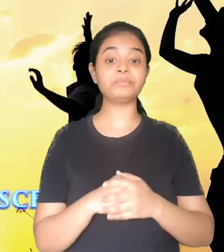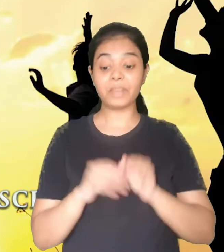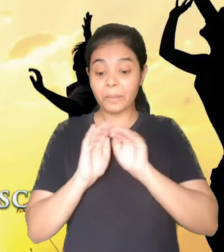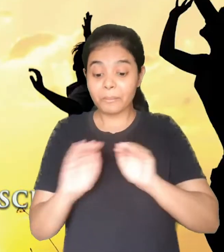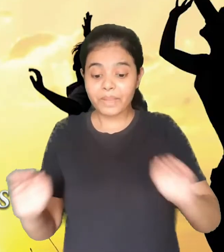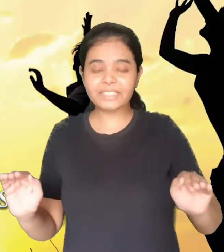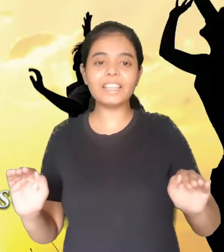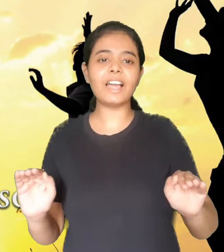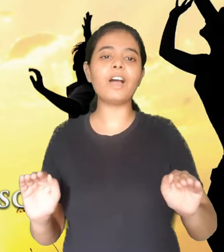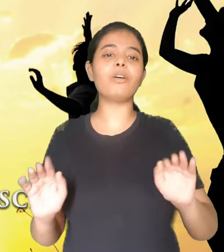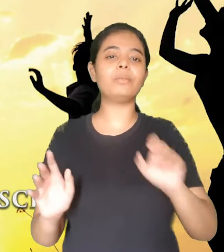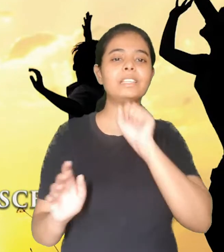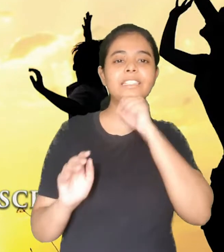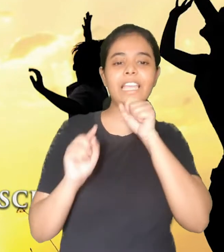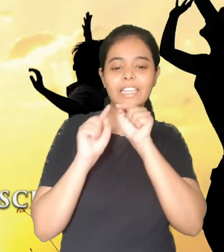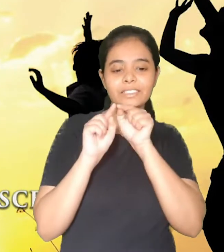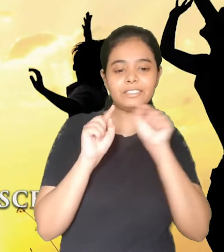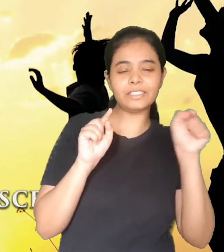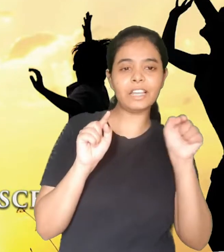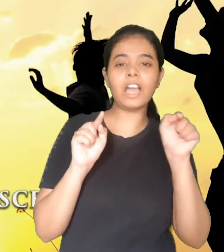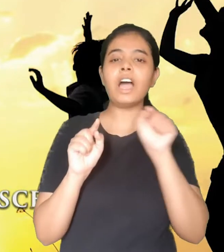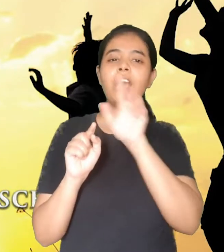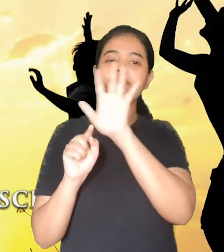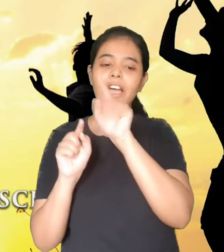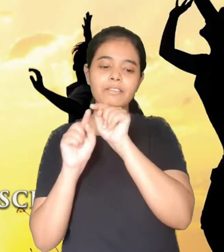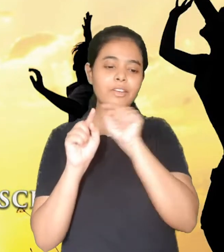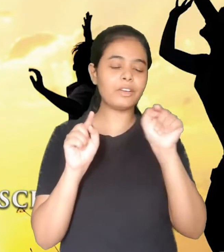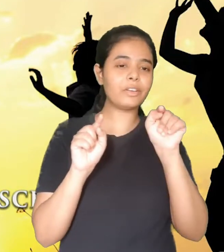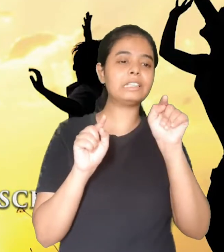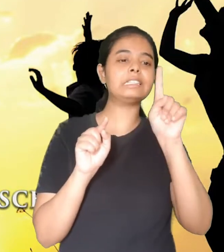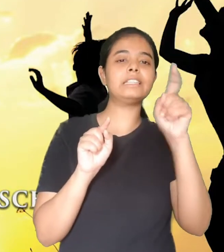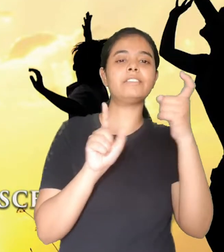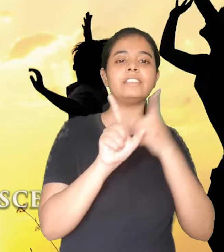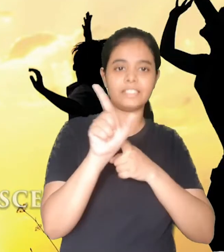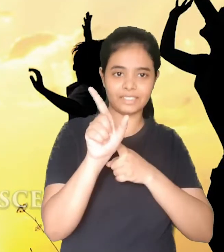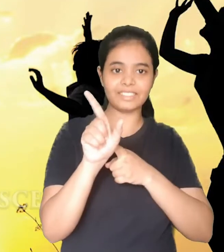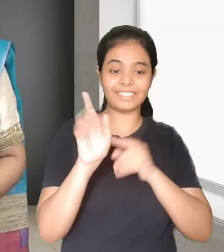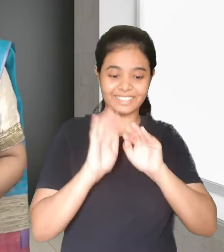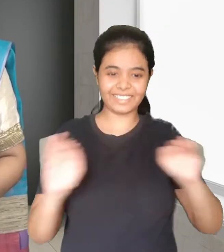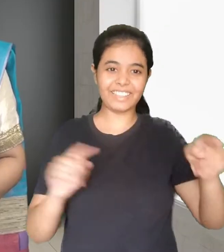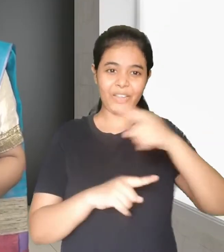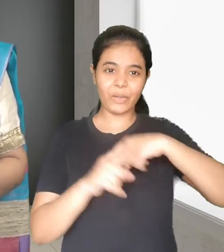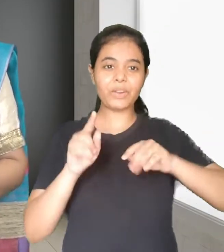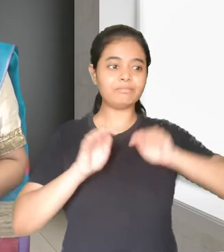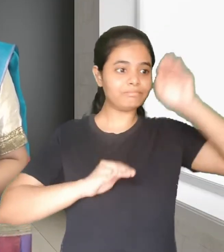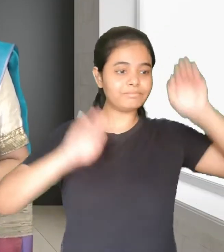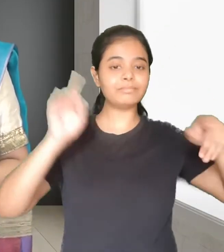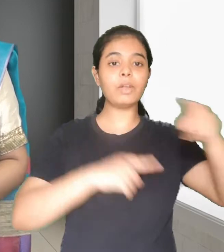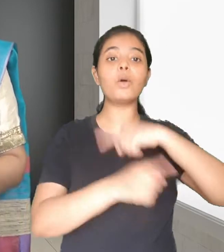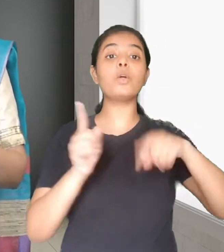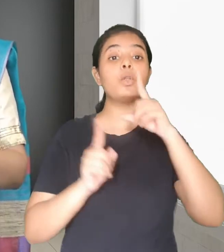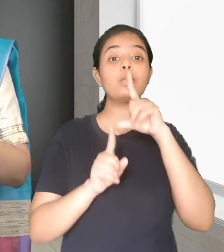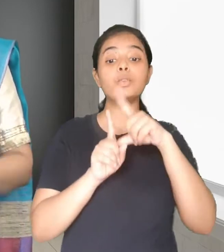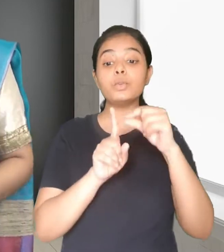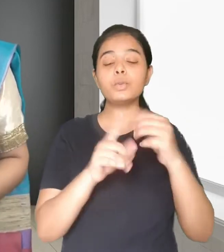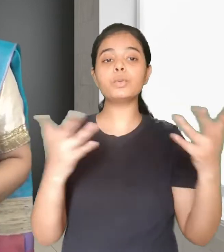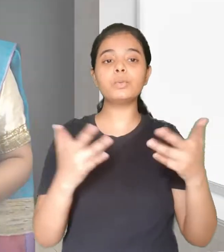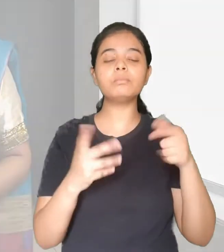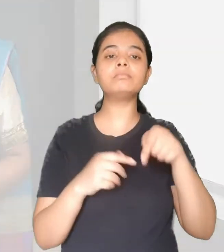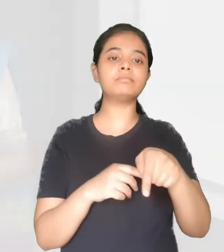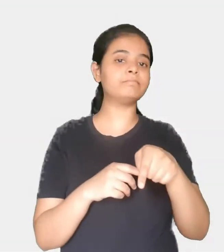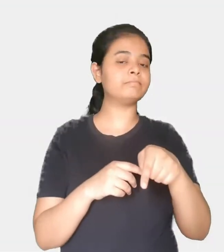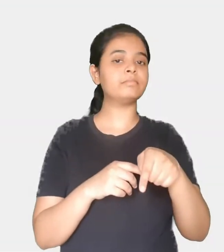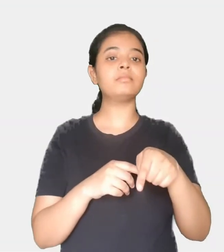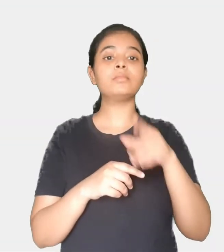For children and adolescents, between 5 and 17 years. For optimum benefits, this age